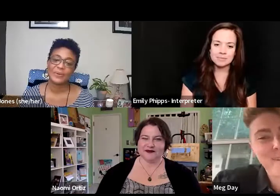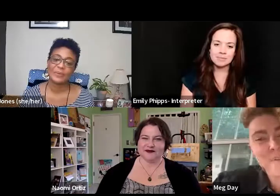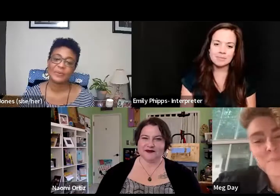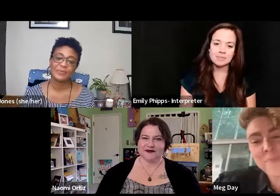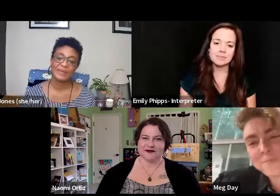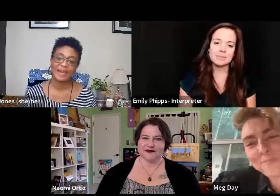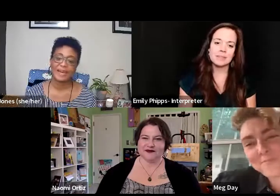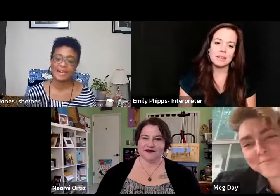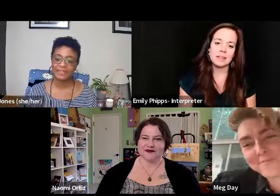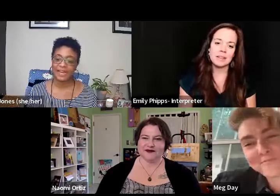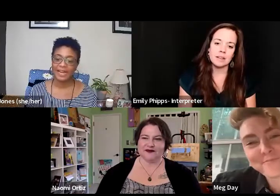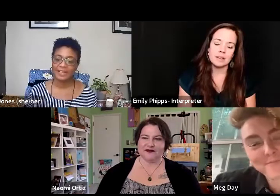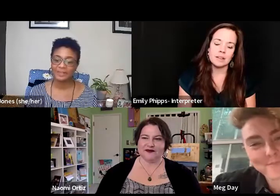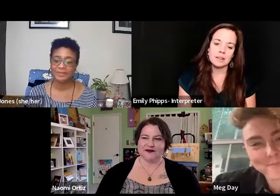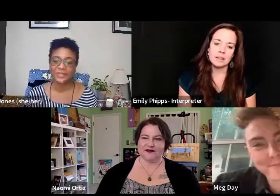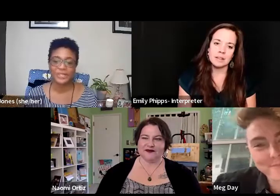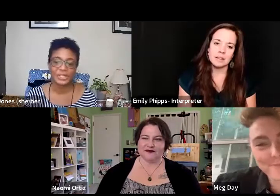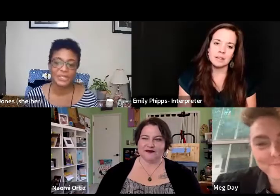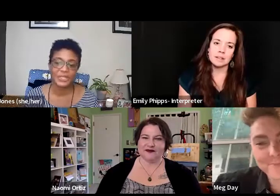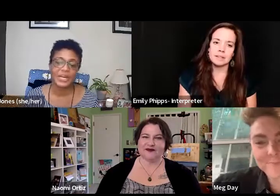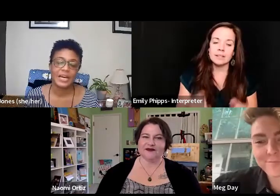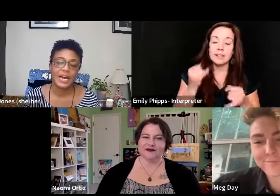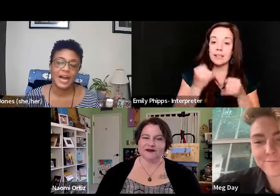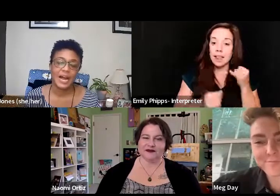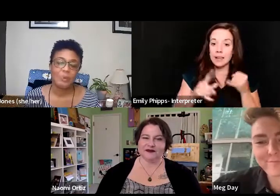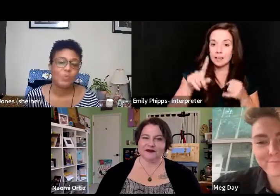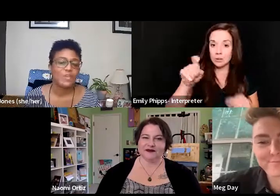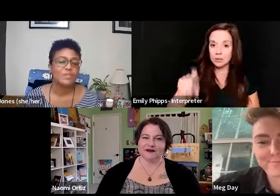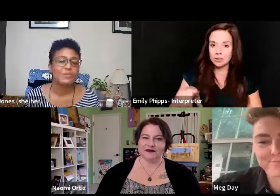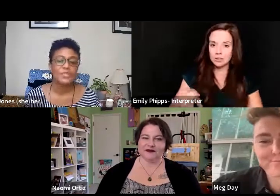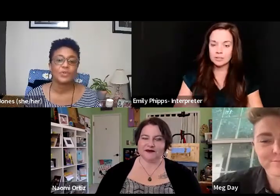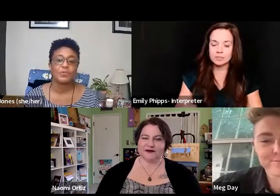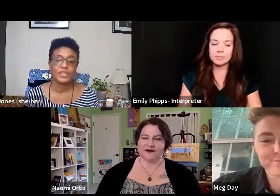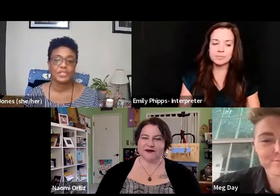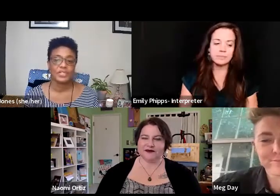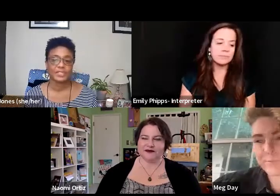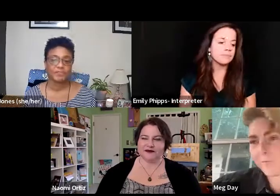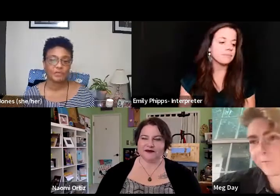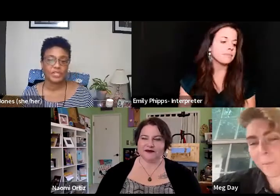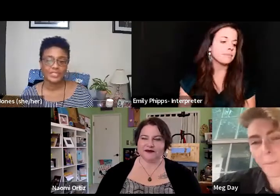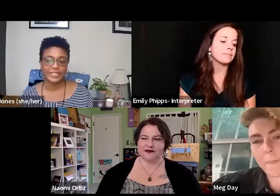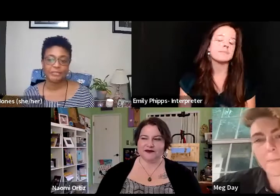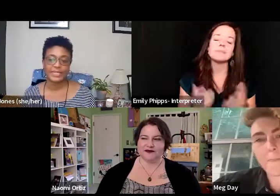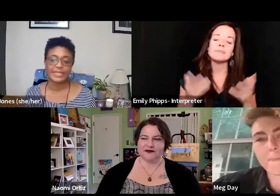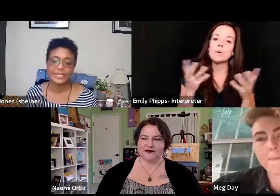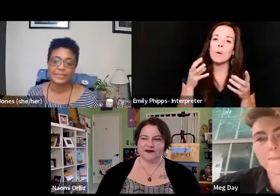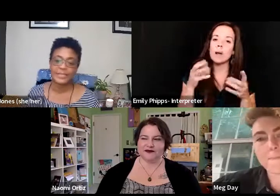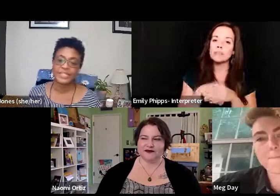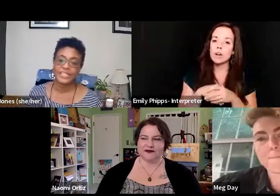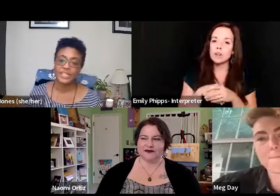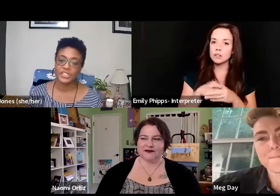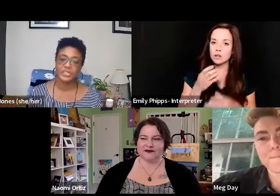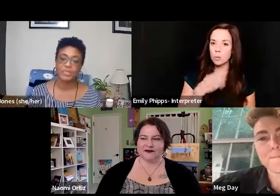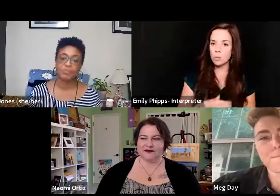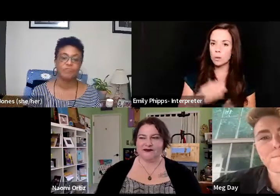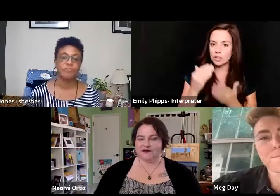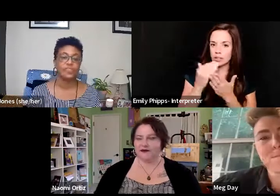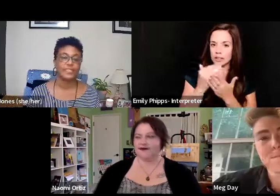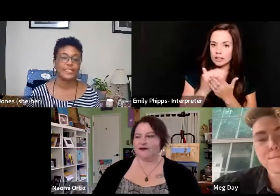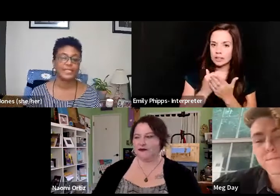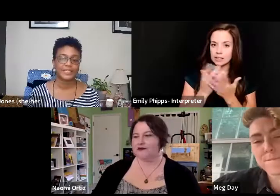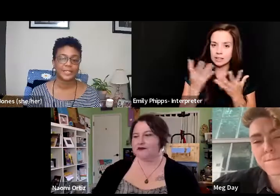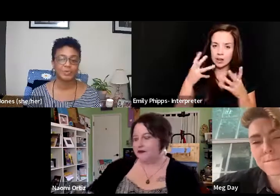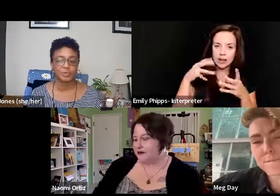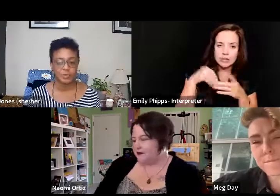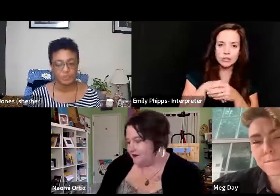So I have a last question. What's on your wish list for integrating disability justice more